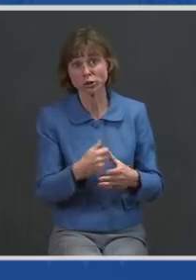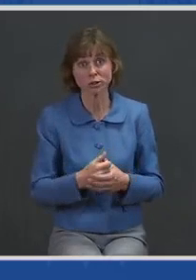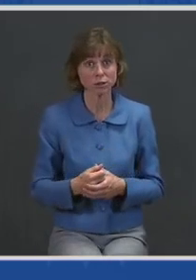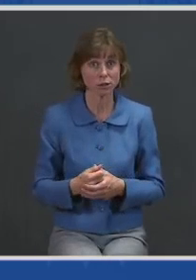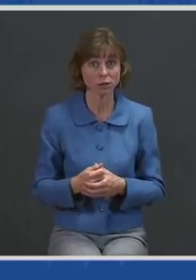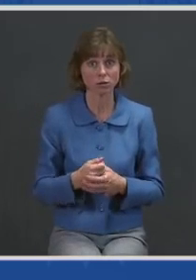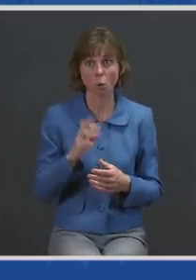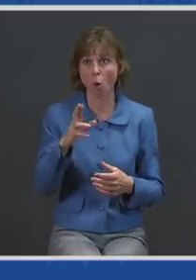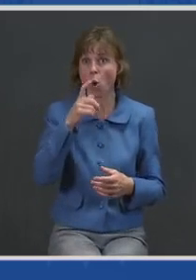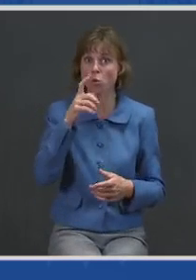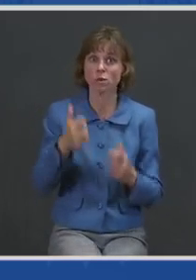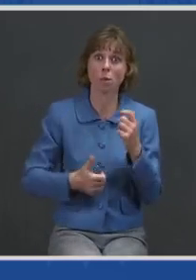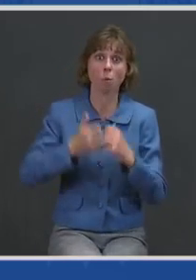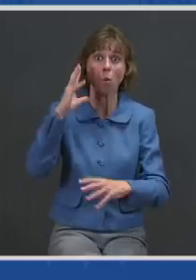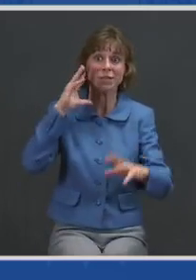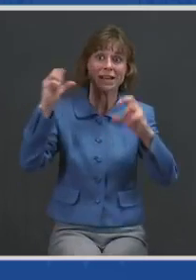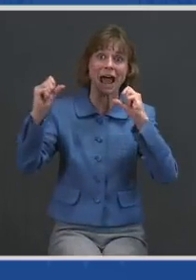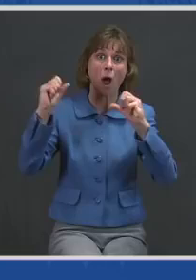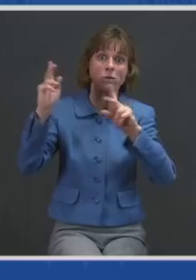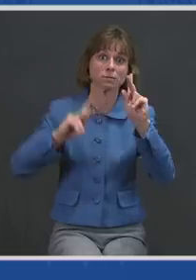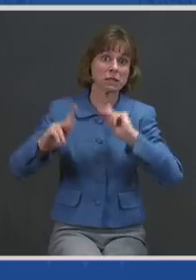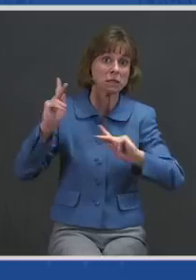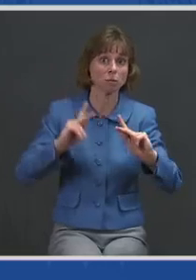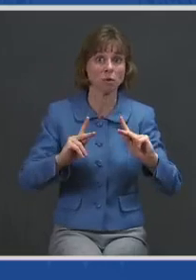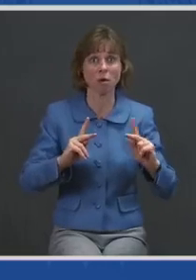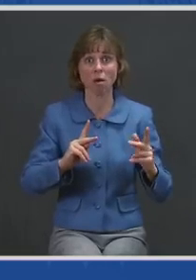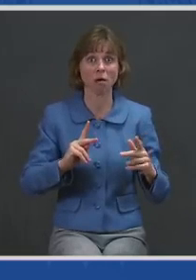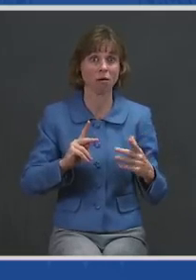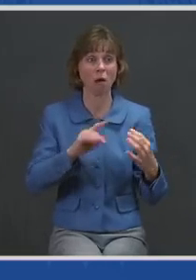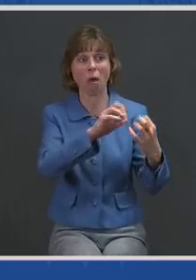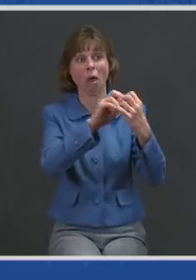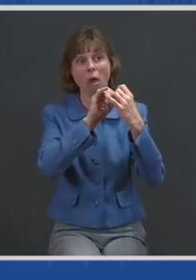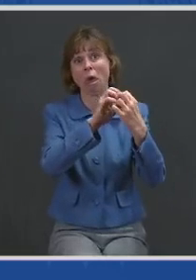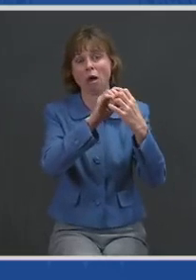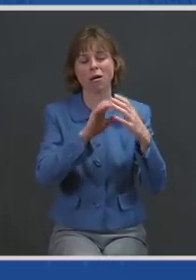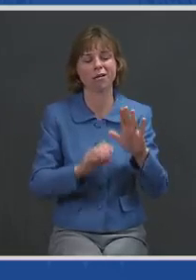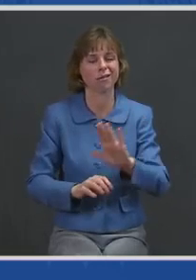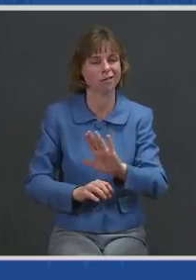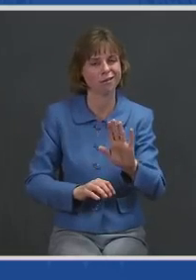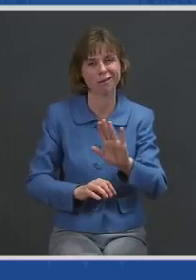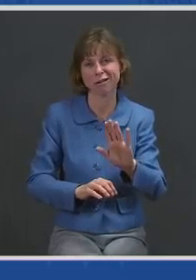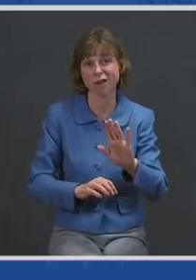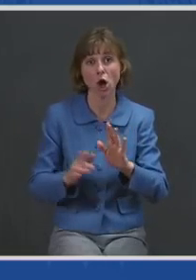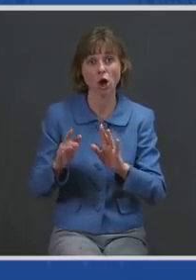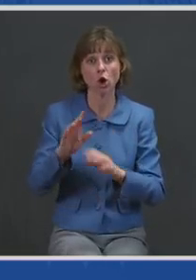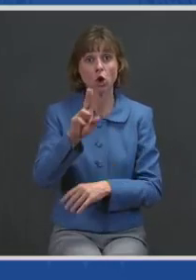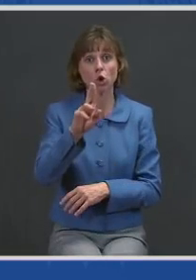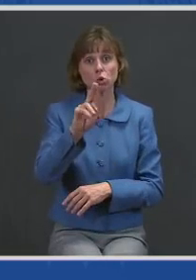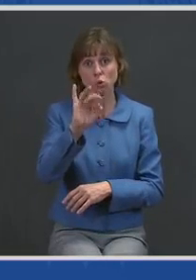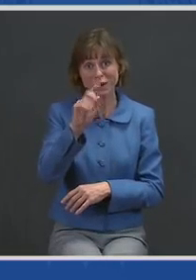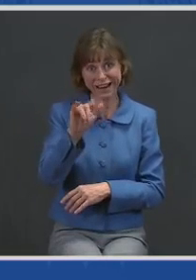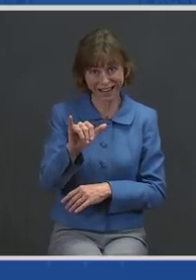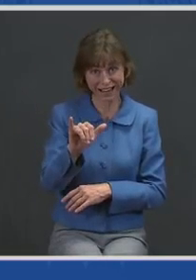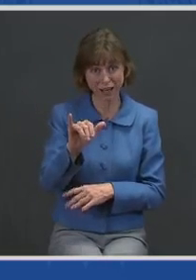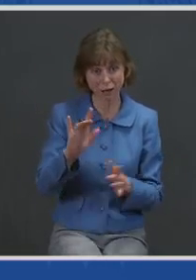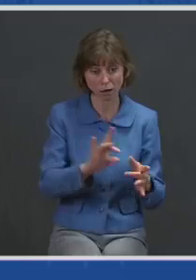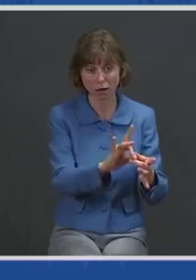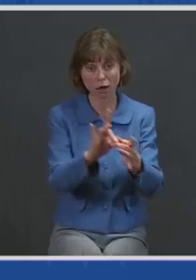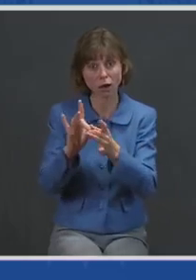voices say on cable or online. Unity is what we do together as fellow Americans.